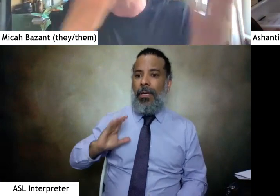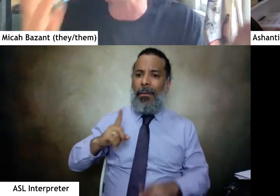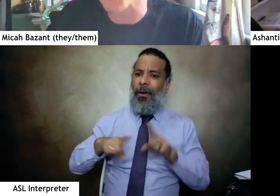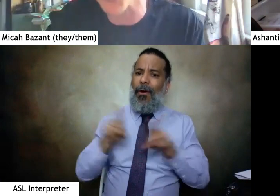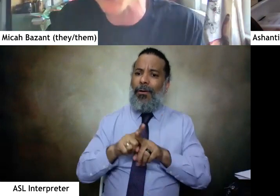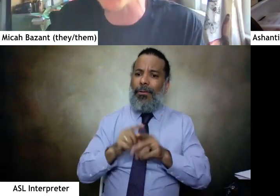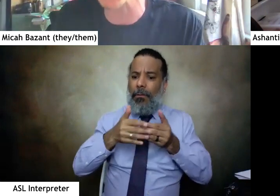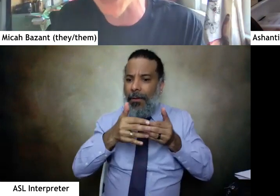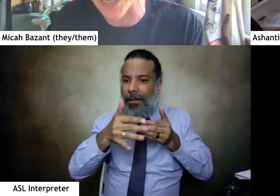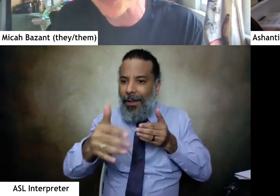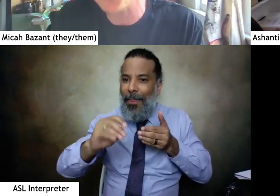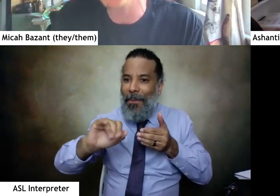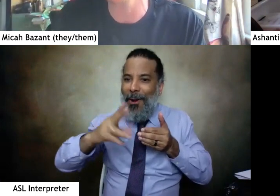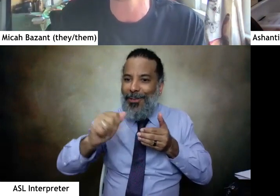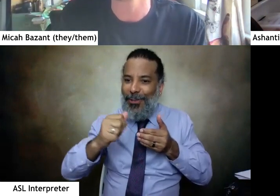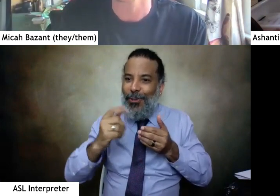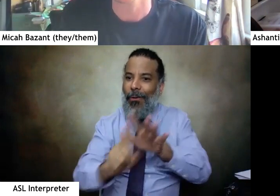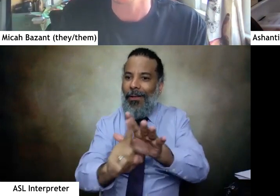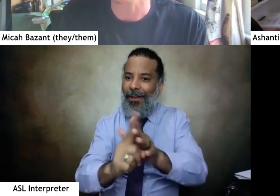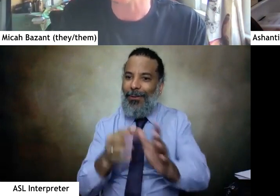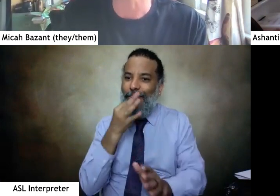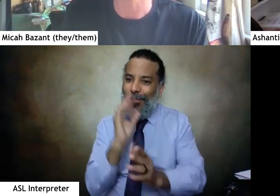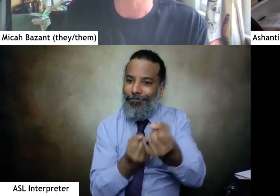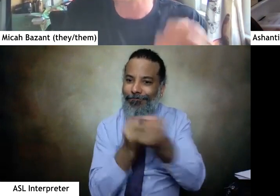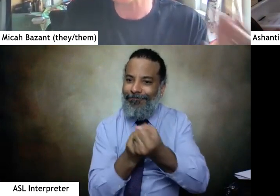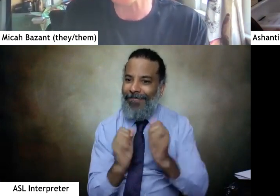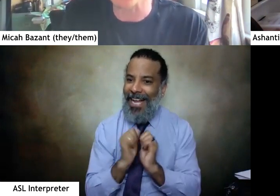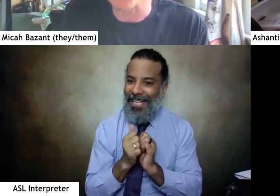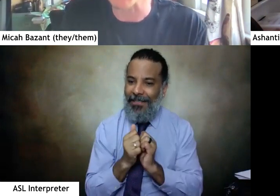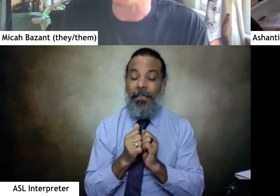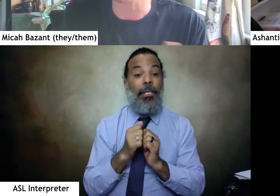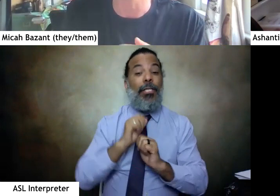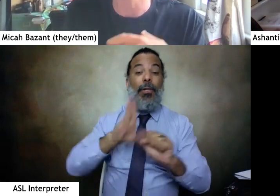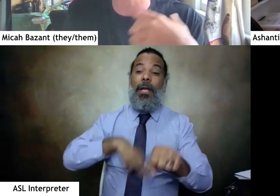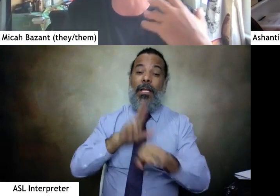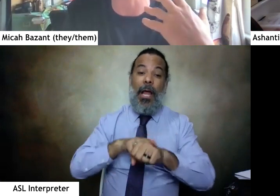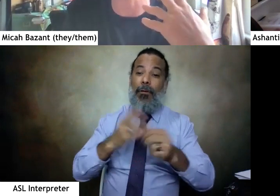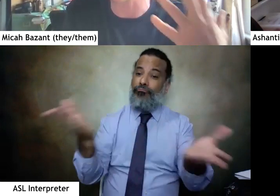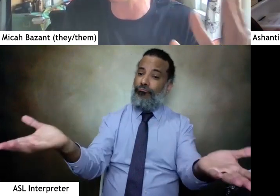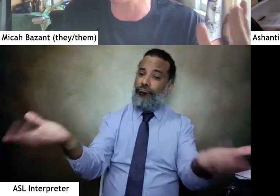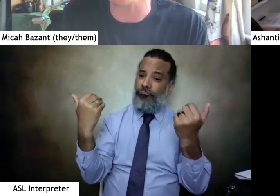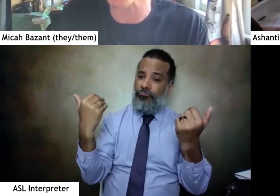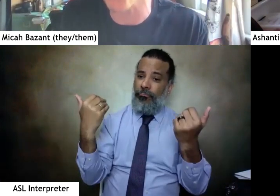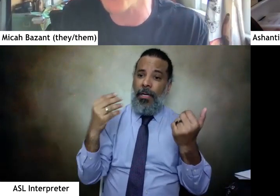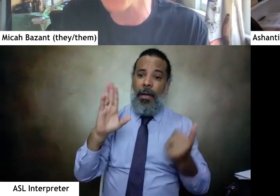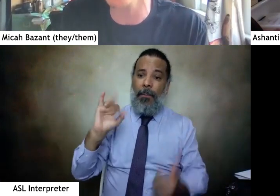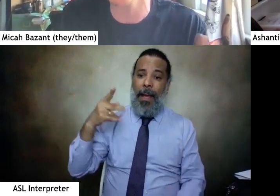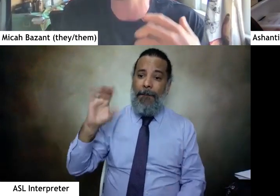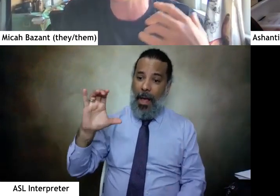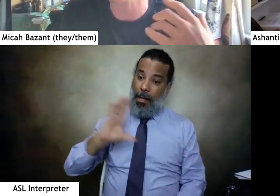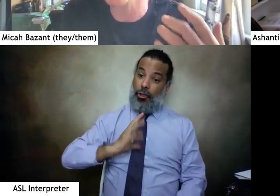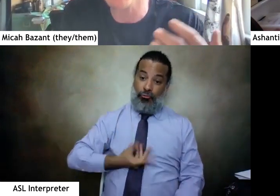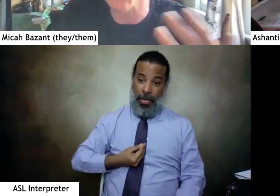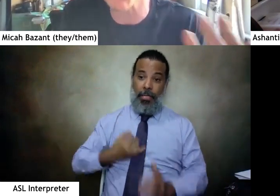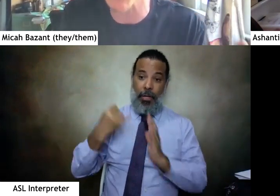all the marshes of today. We did national open calls for BIPOC trans artists,